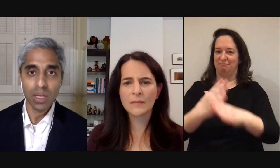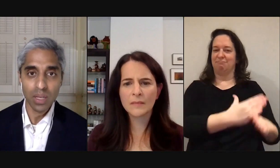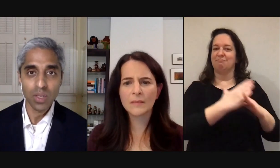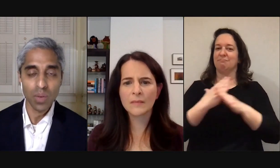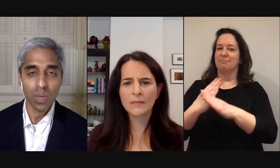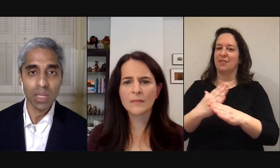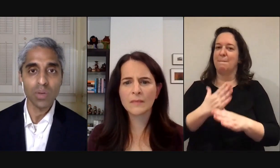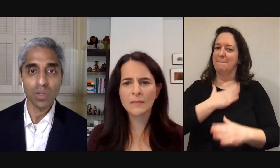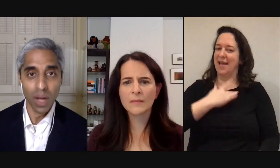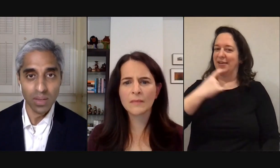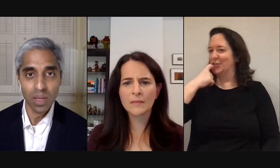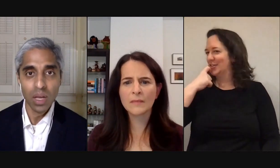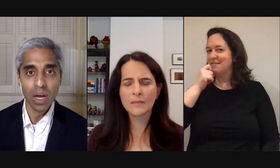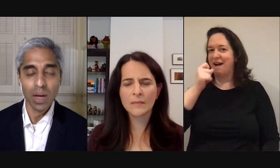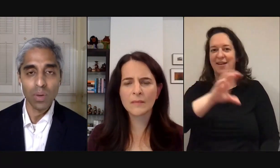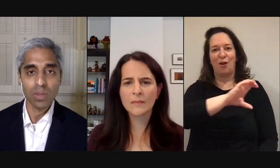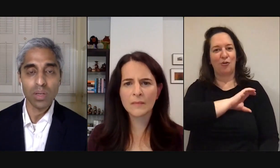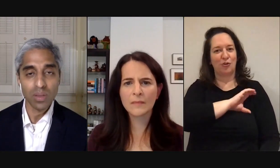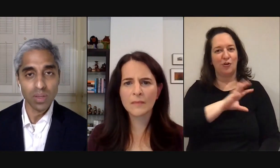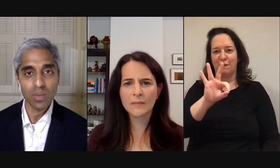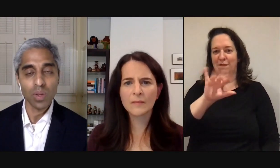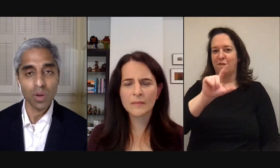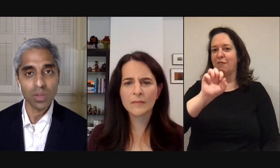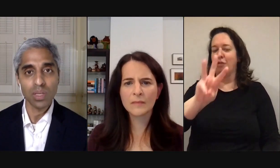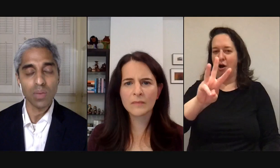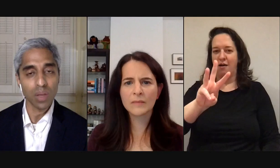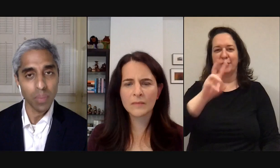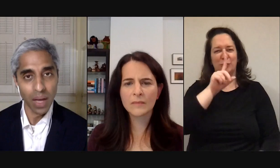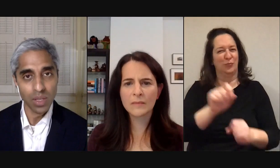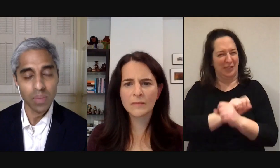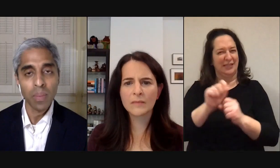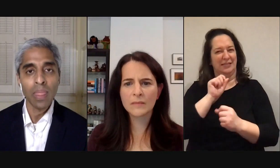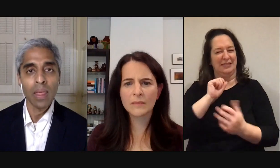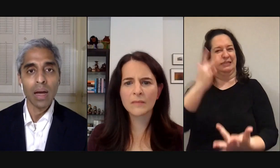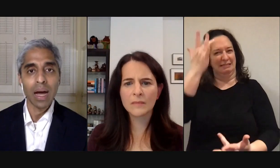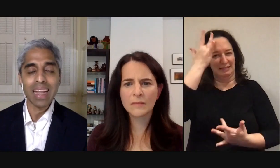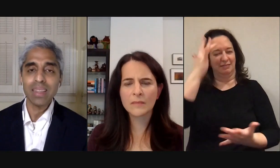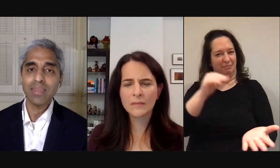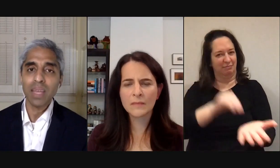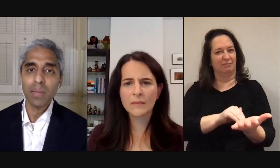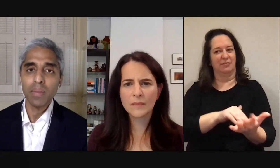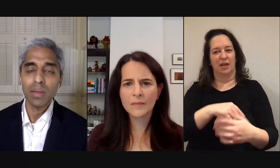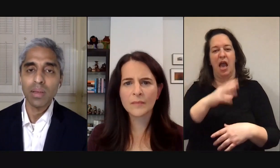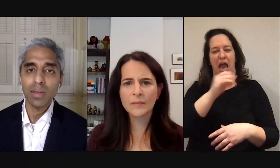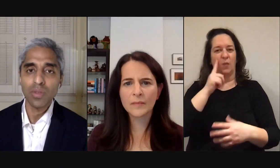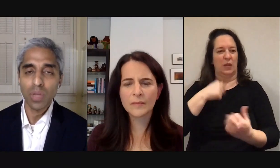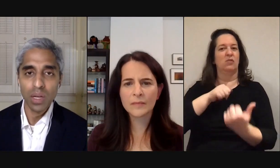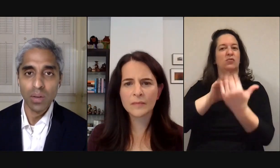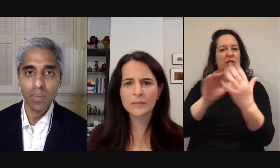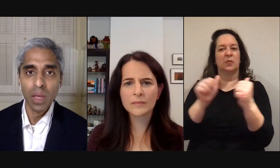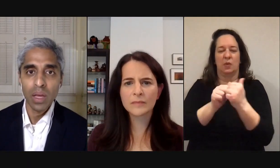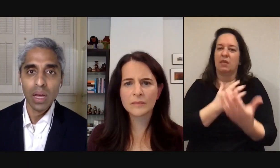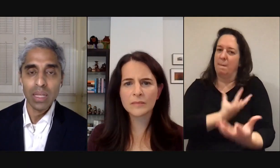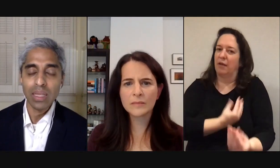it's a real condition that we need to address uh with seriousness with urgency with compassion and i think the same is